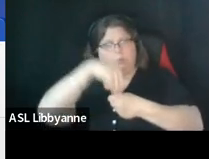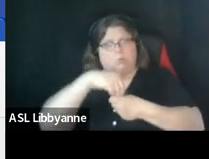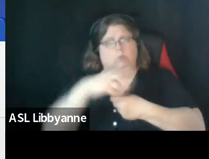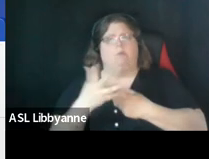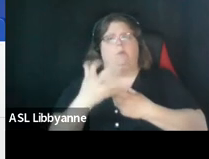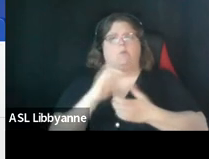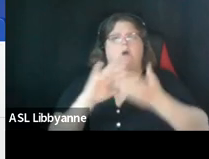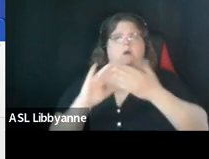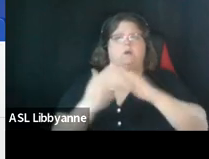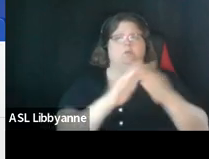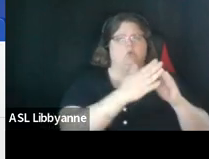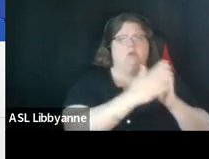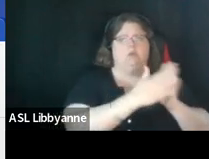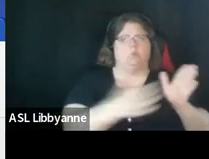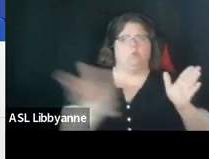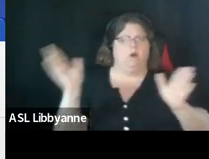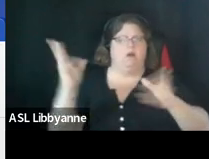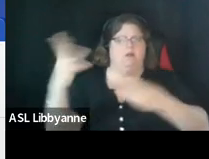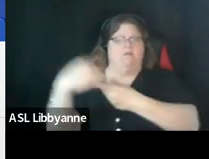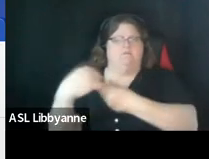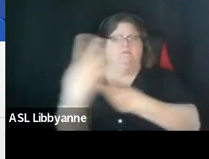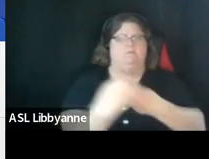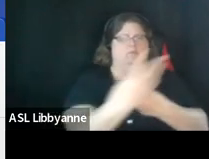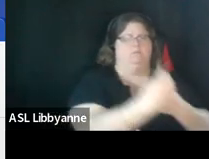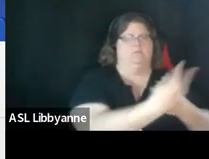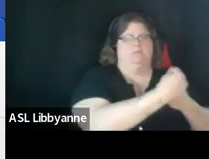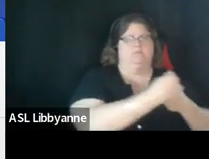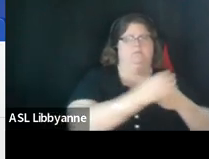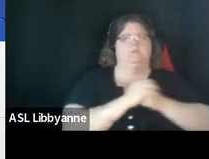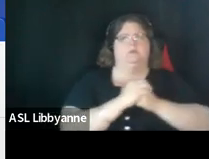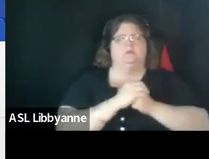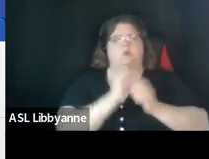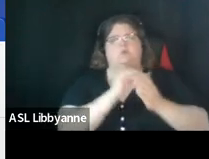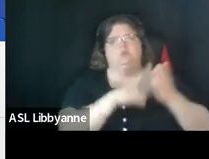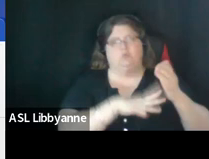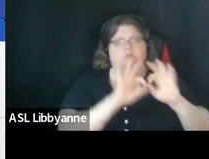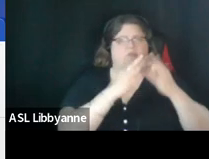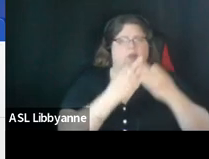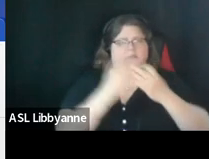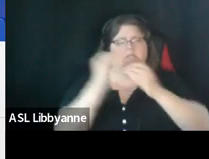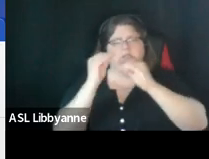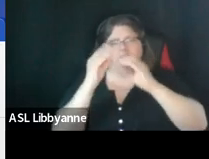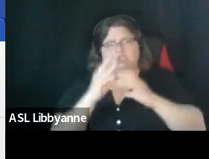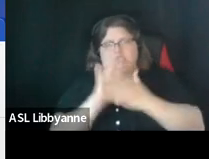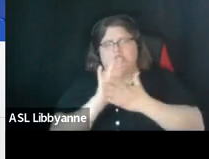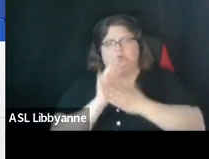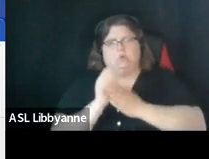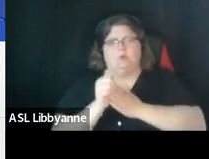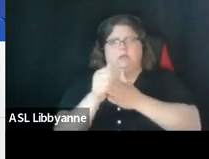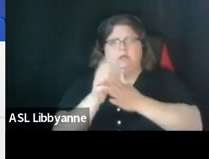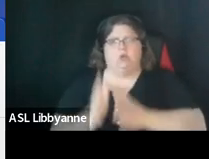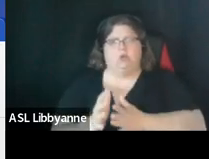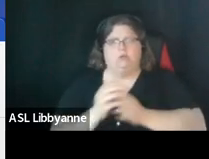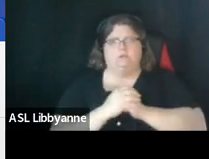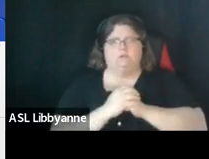that names basically all of the key stakeholders right students families teachers school leaders staff